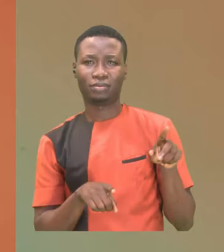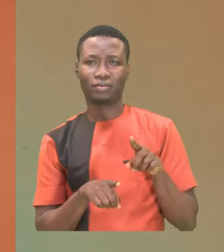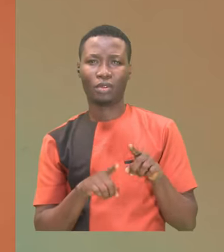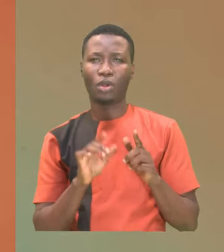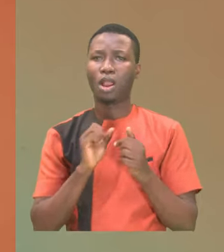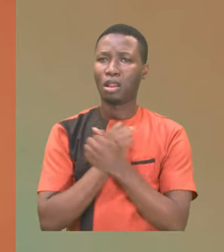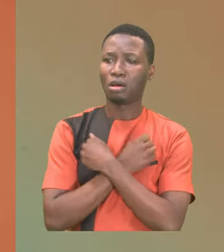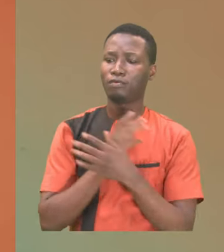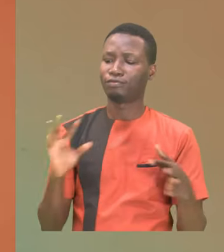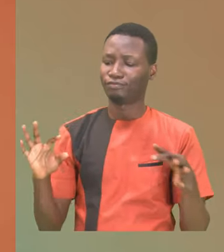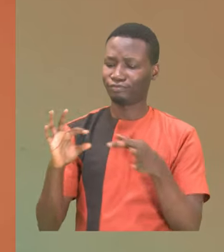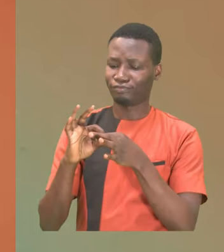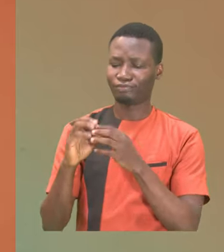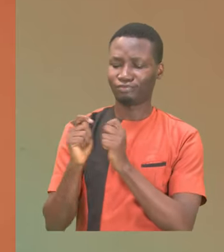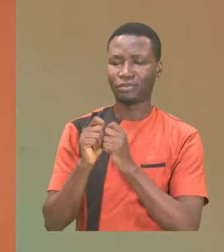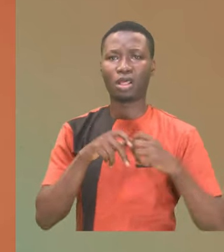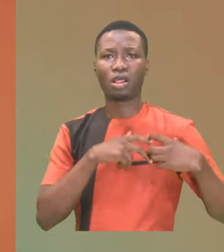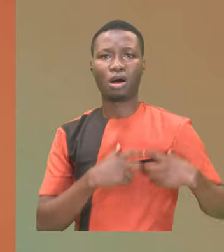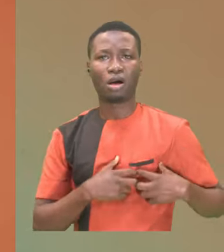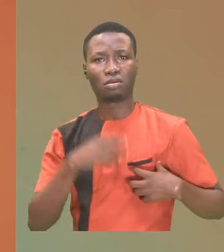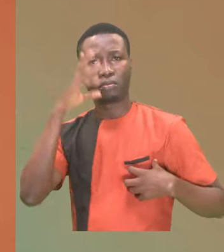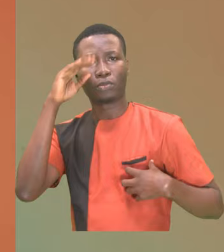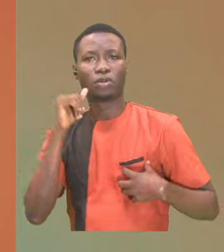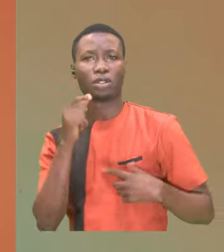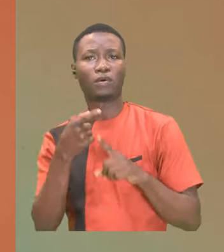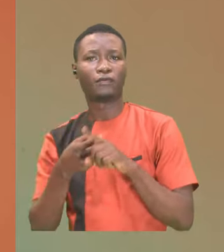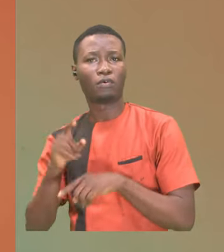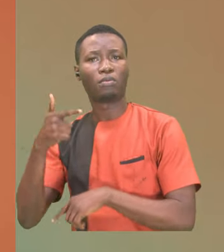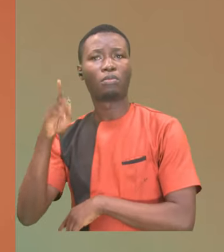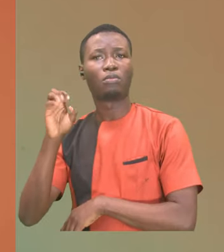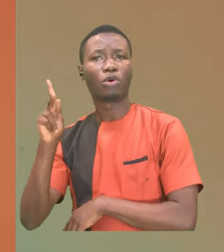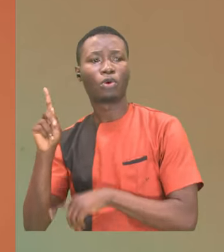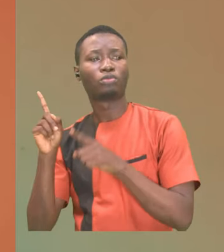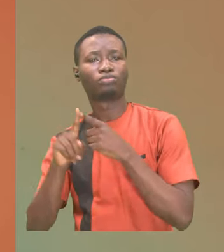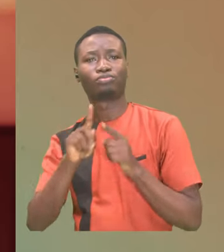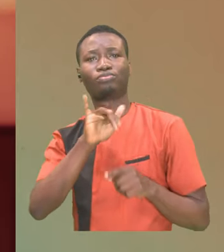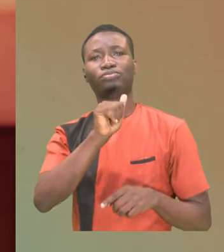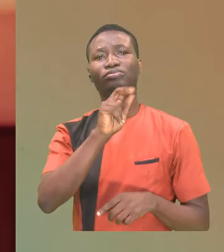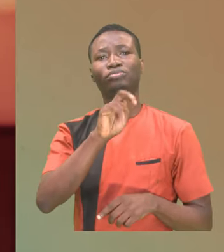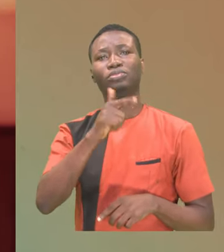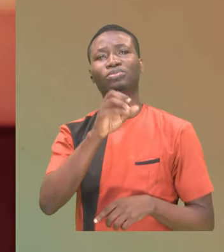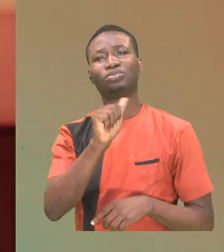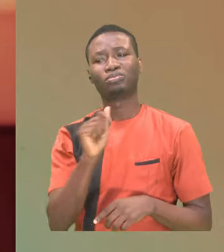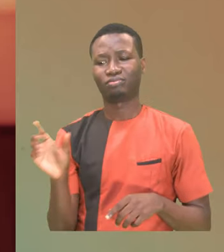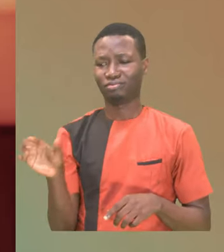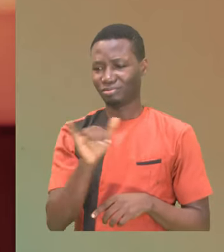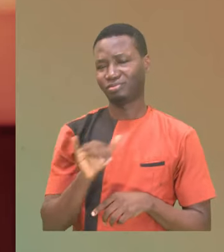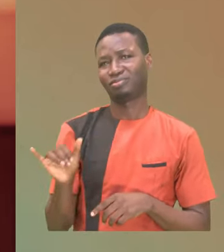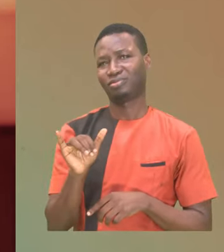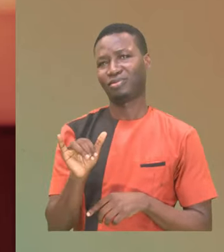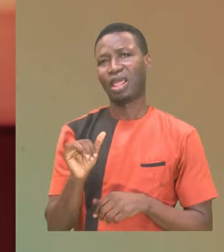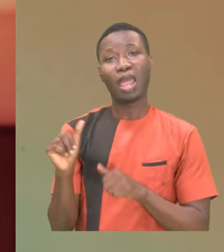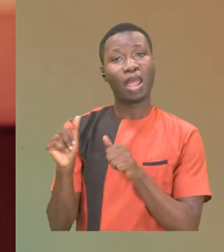burns alike in the hearts of boys and girls from Boko to Yenogoa. Where everywhere